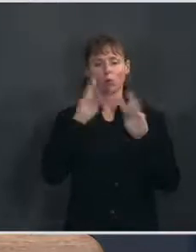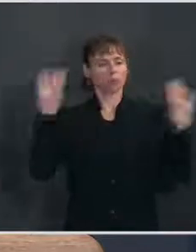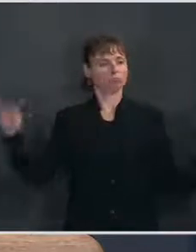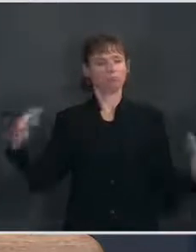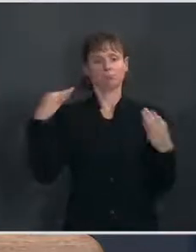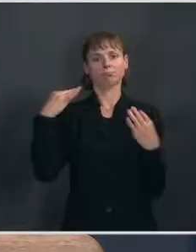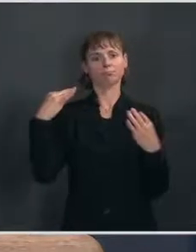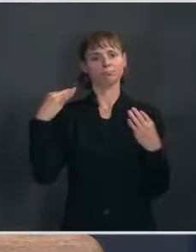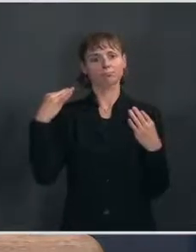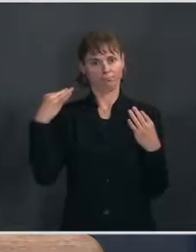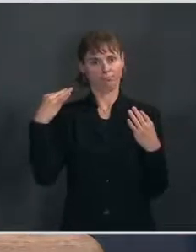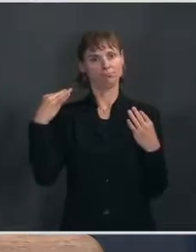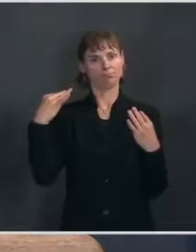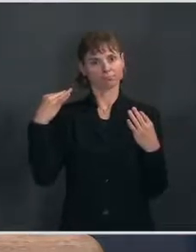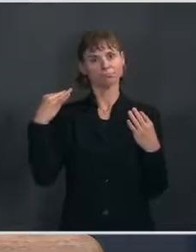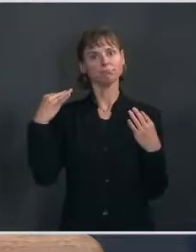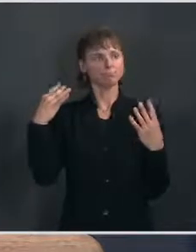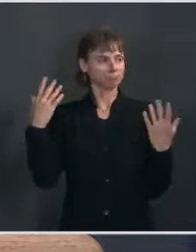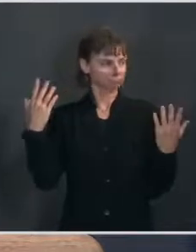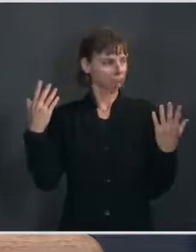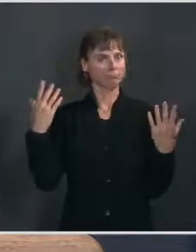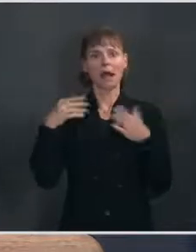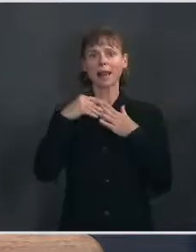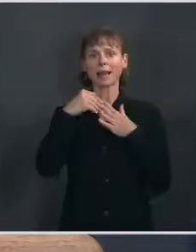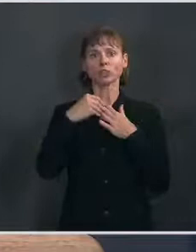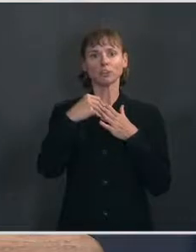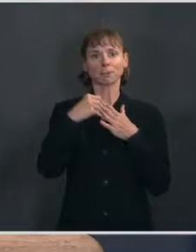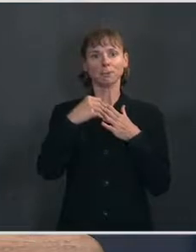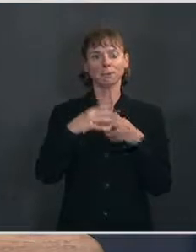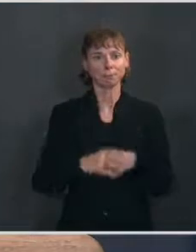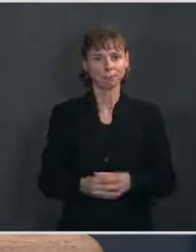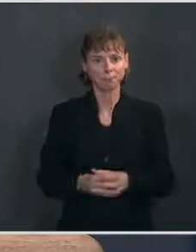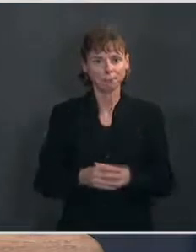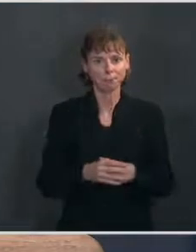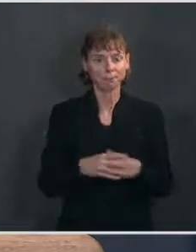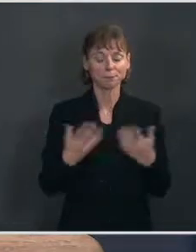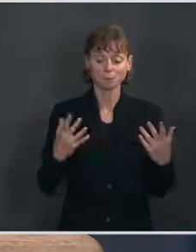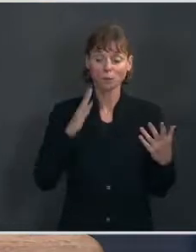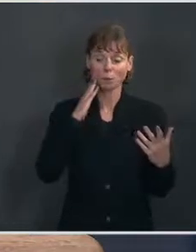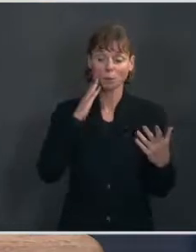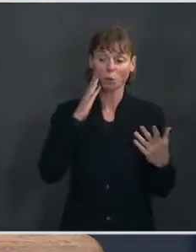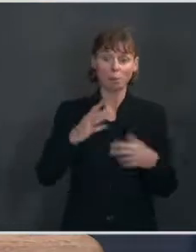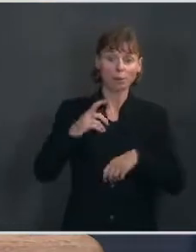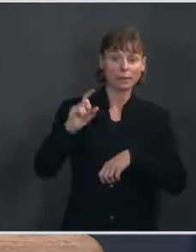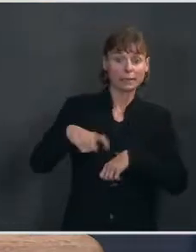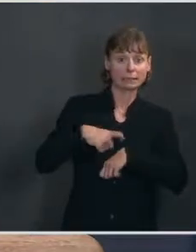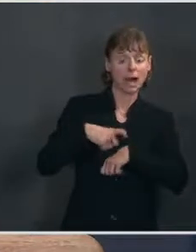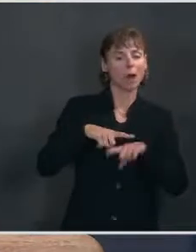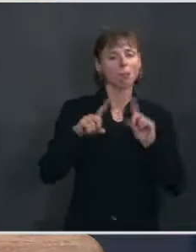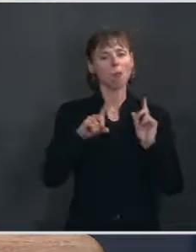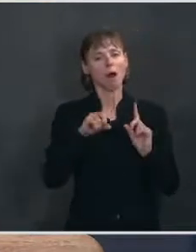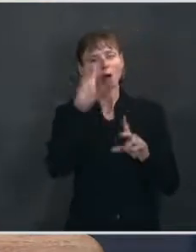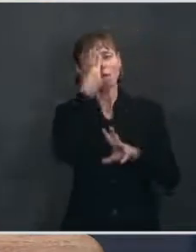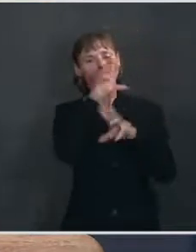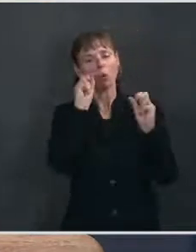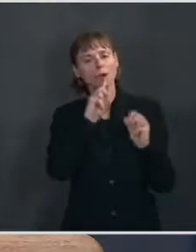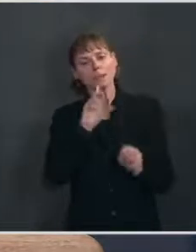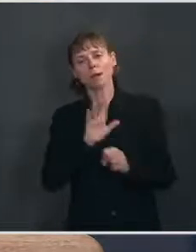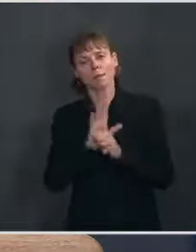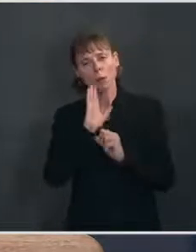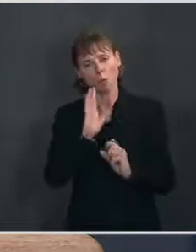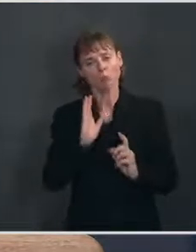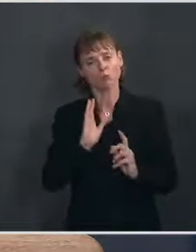for, you know, leadership. And it's going to take some time, but he's certainly committed to doing that. The you.